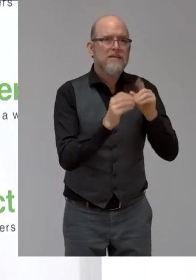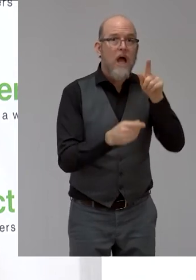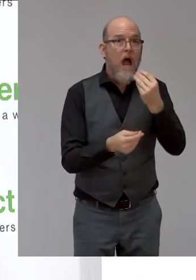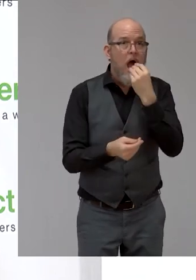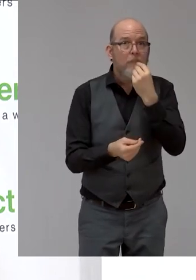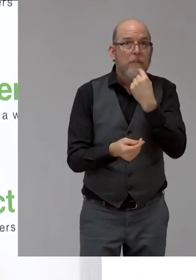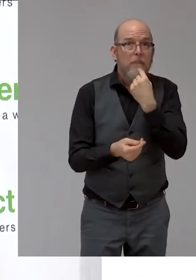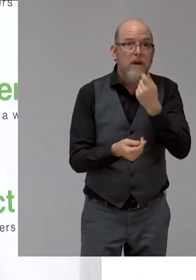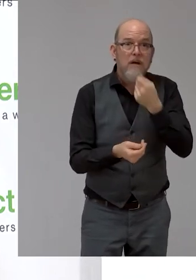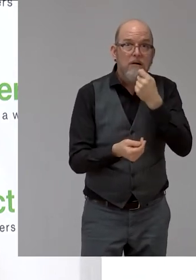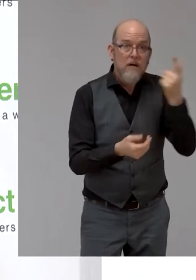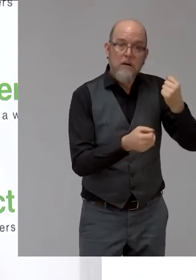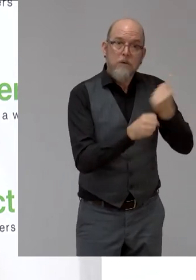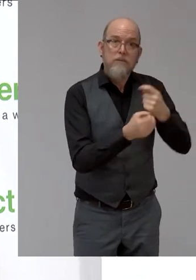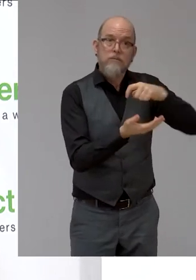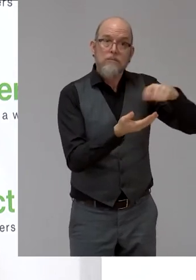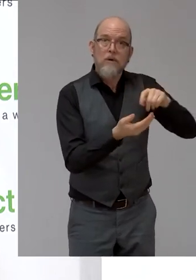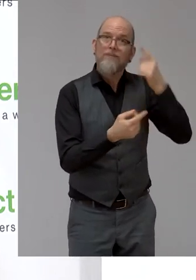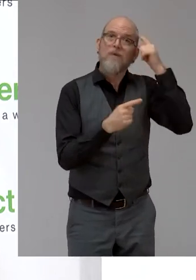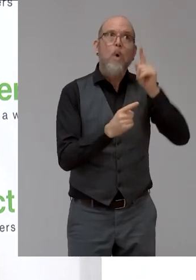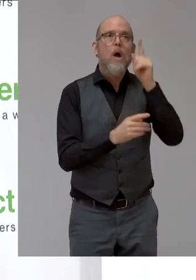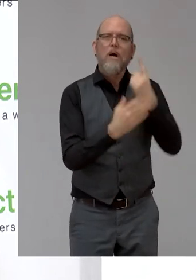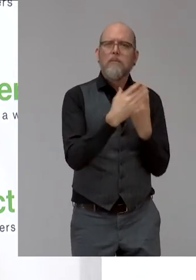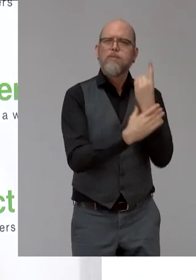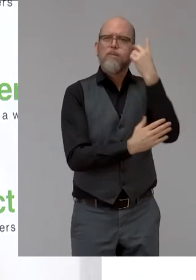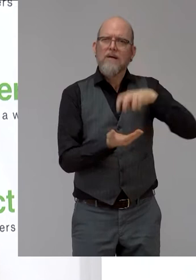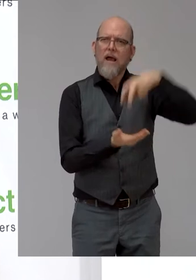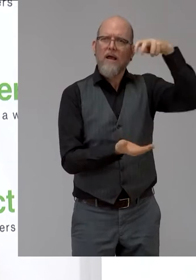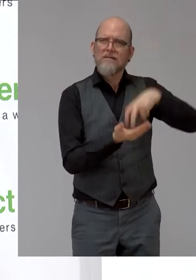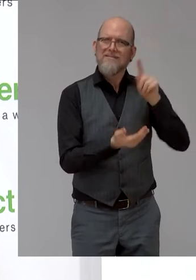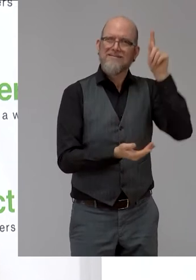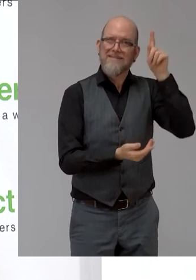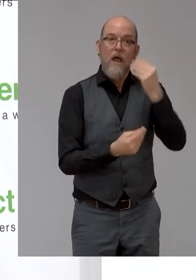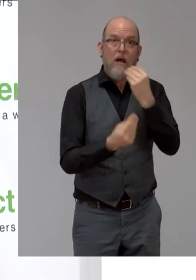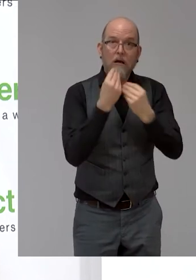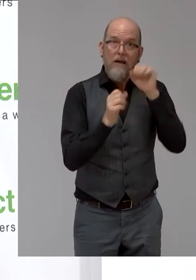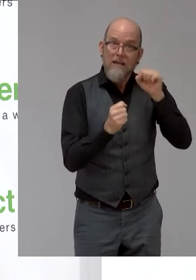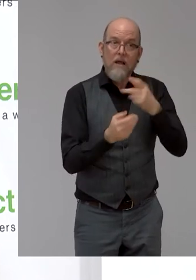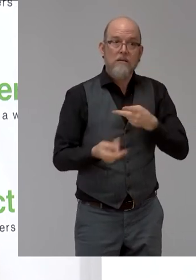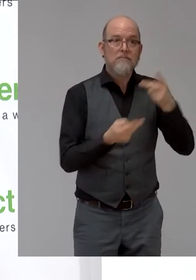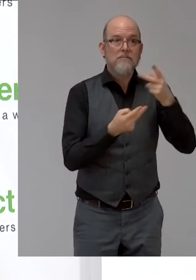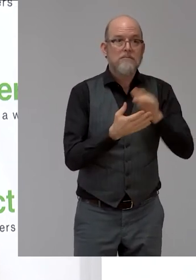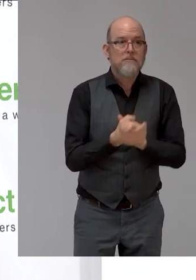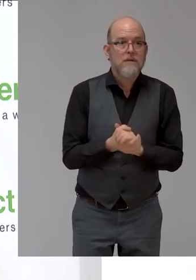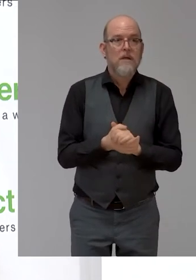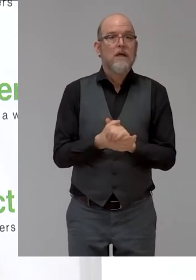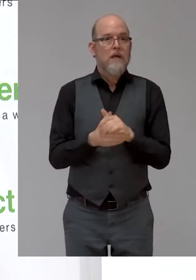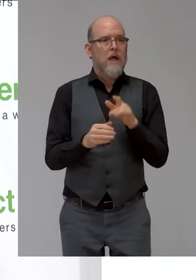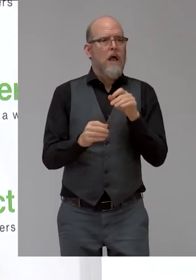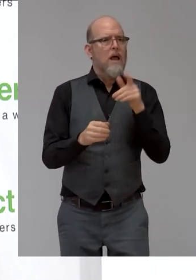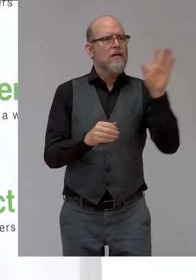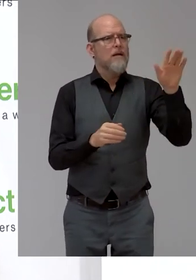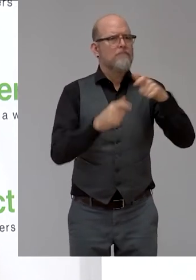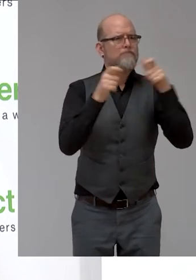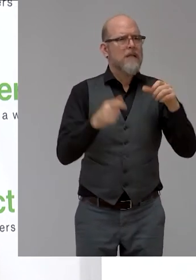According to an analysis by a strategy ad from 2018, the market